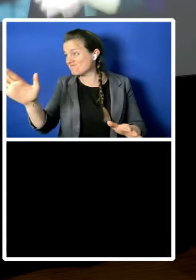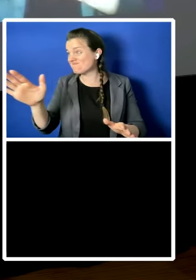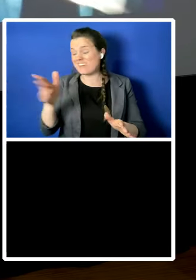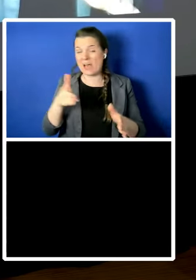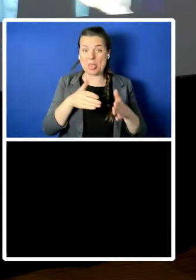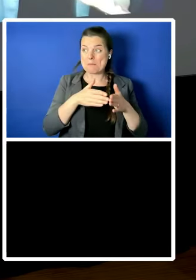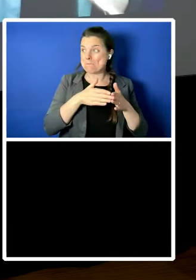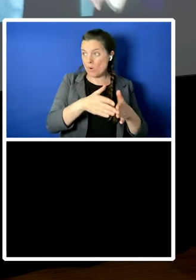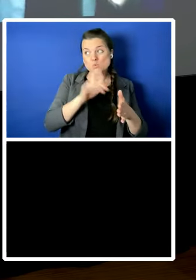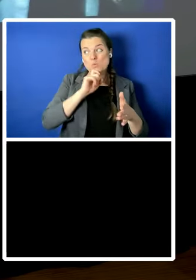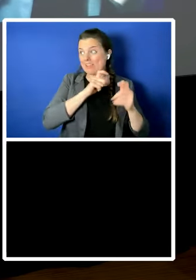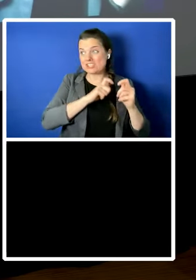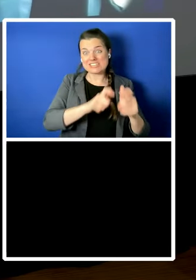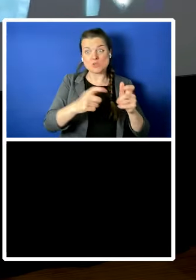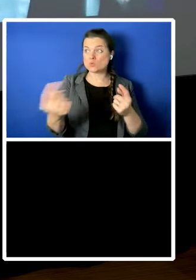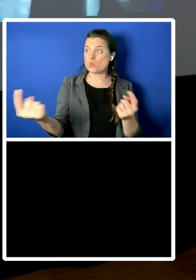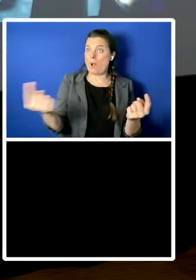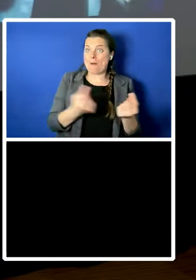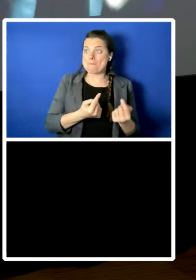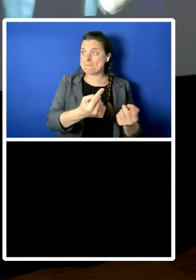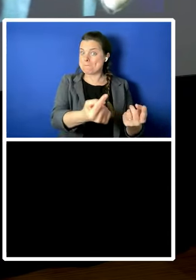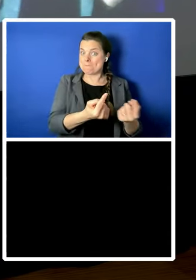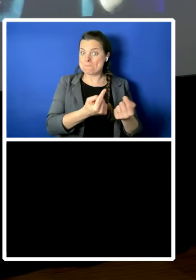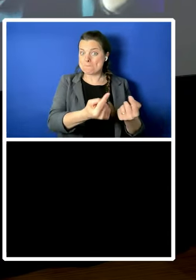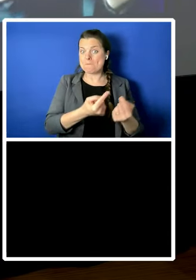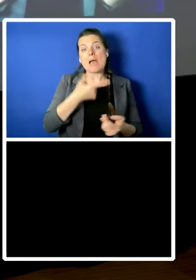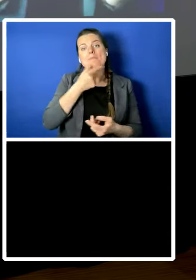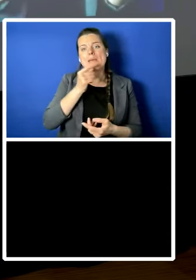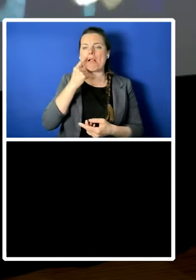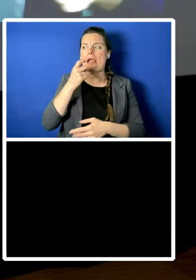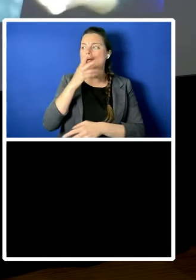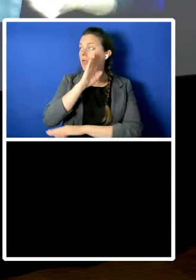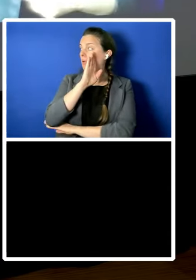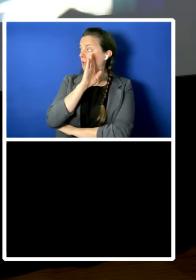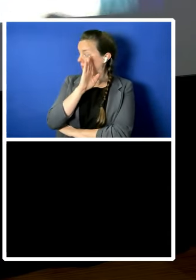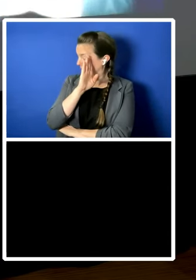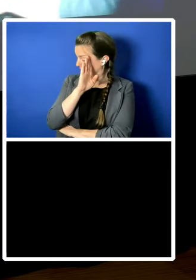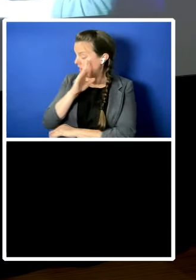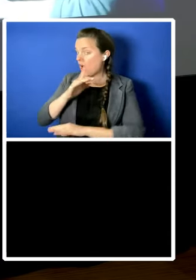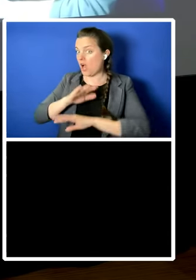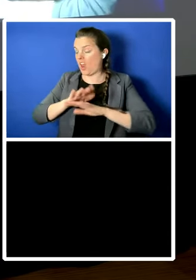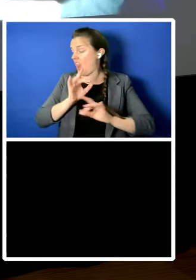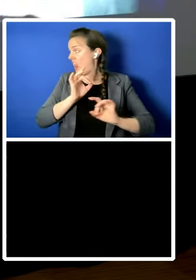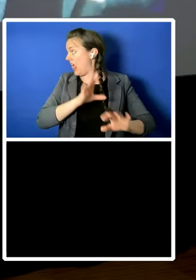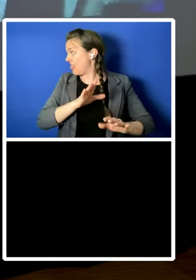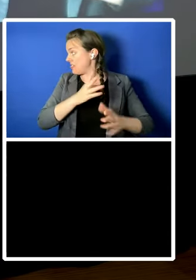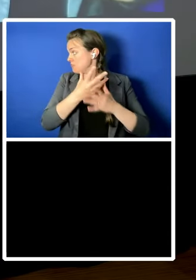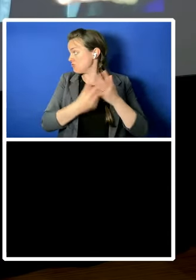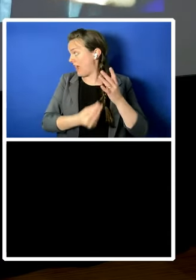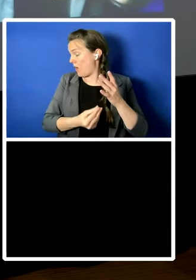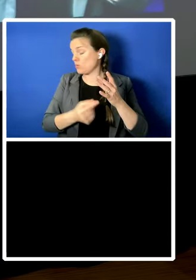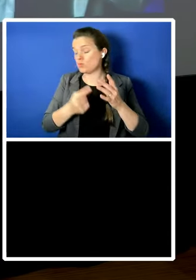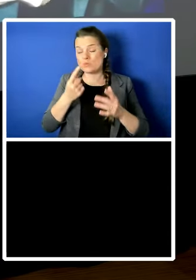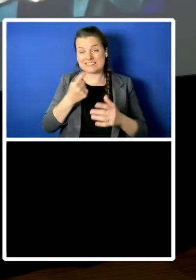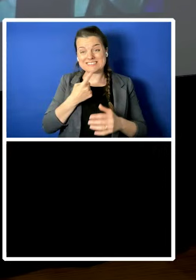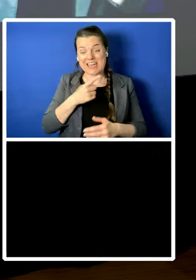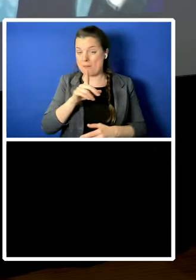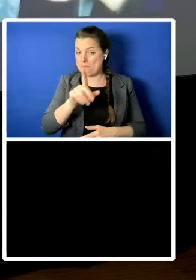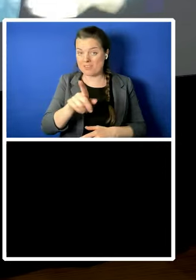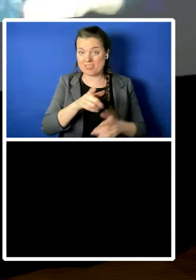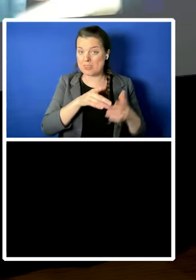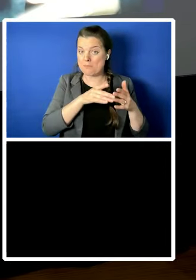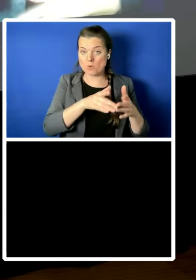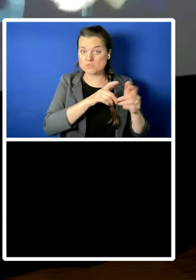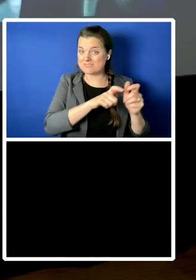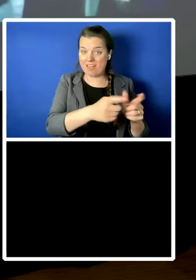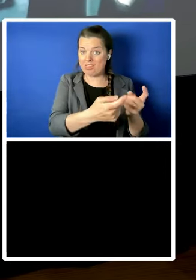them drown but this you know this is the problem that is not going away and ironically the people who don't who want to let people